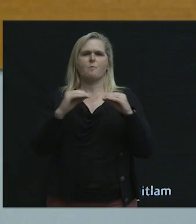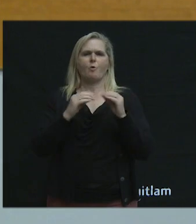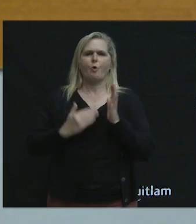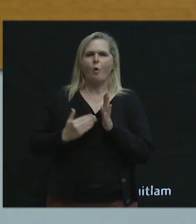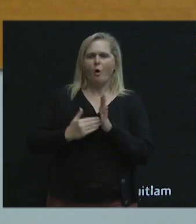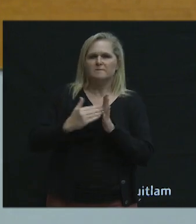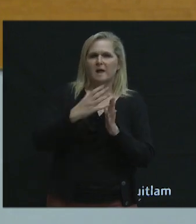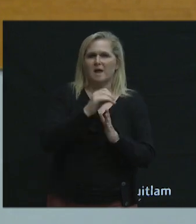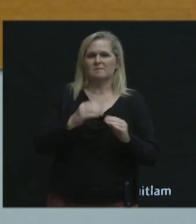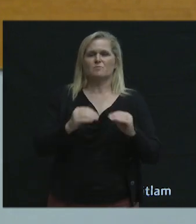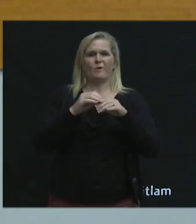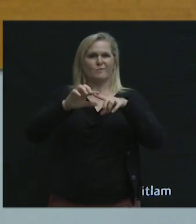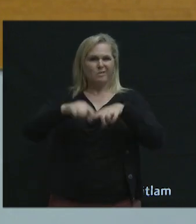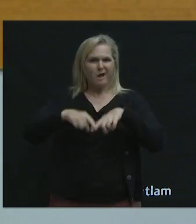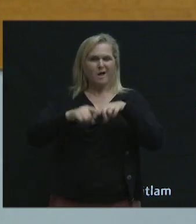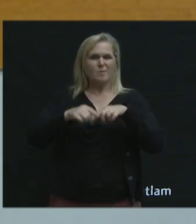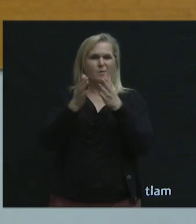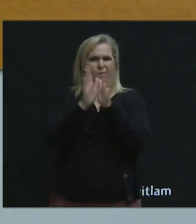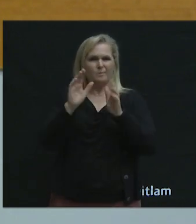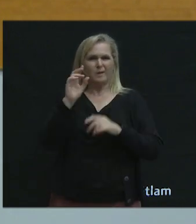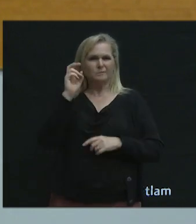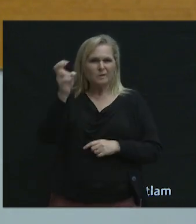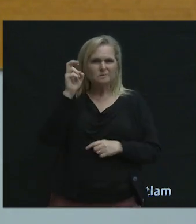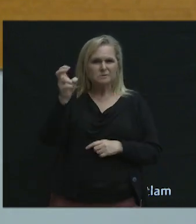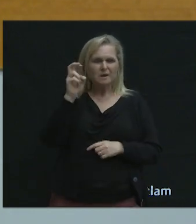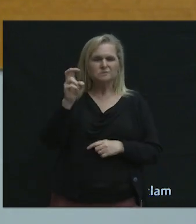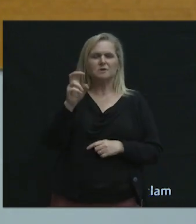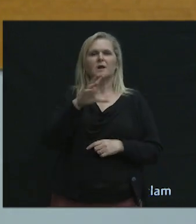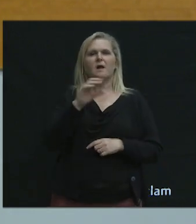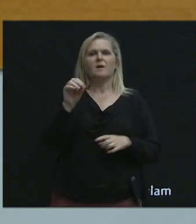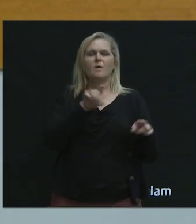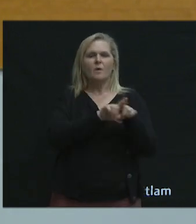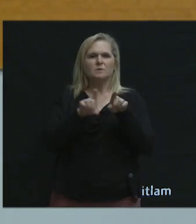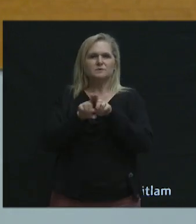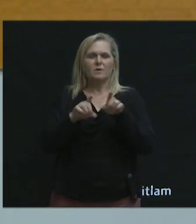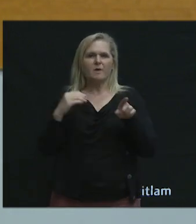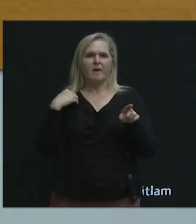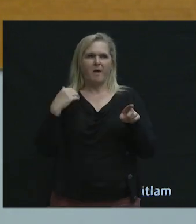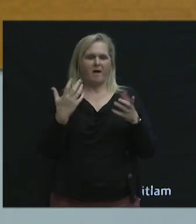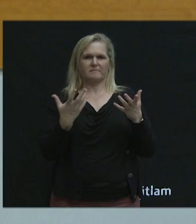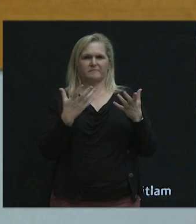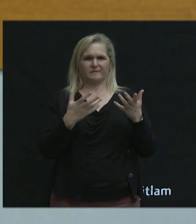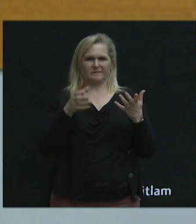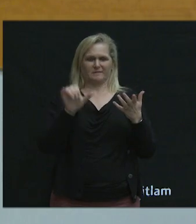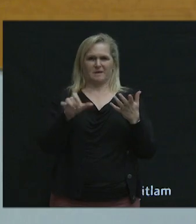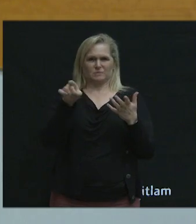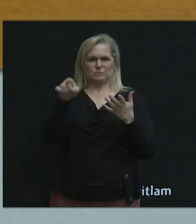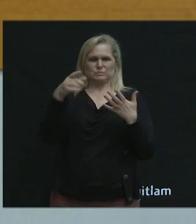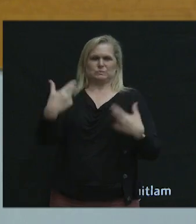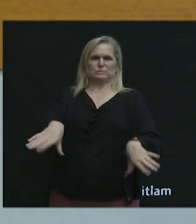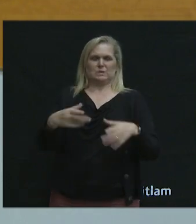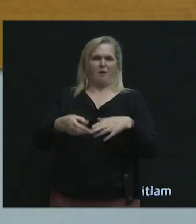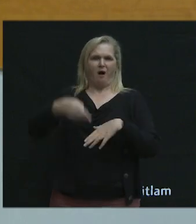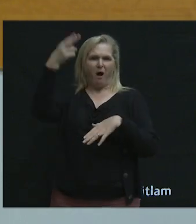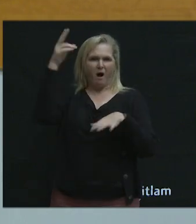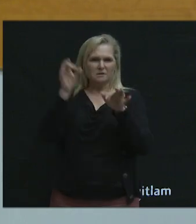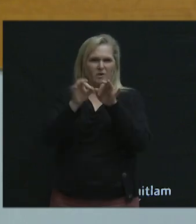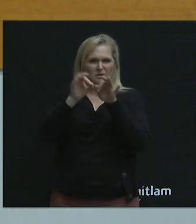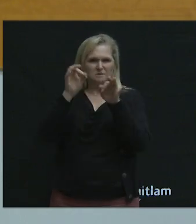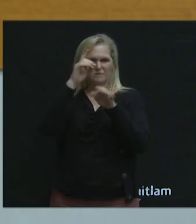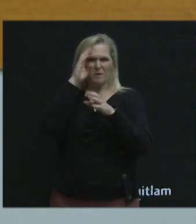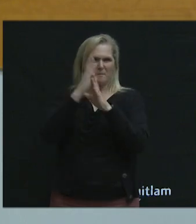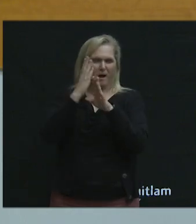and reliable public transit services, as well as, uh, high transportation costs, especially for the lower income, uh, groups.